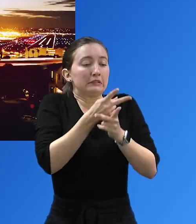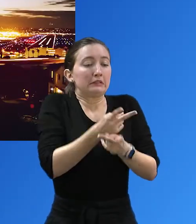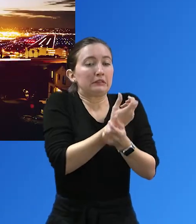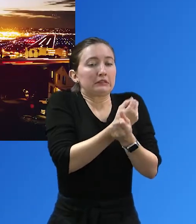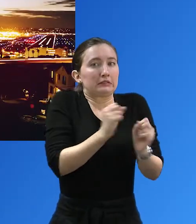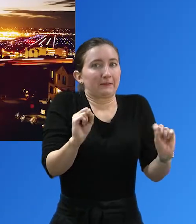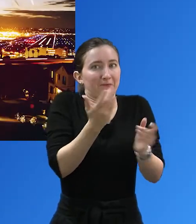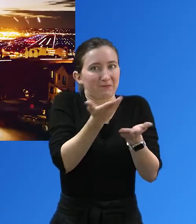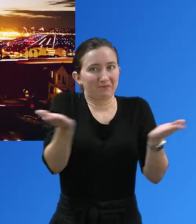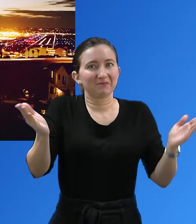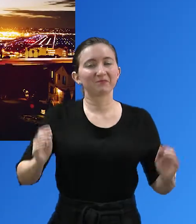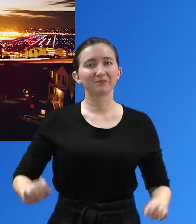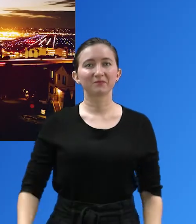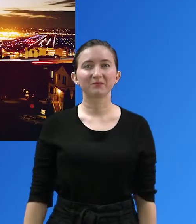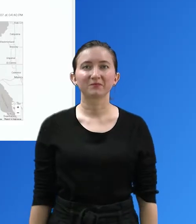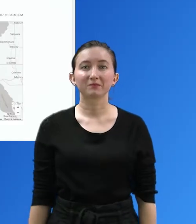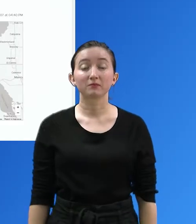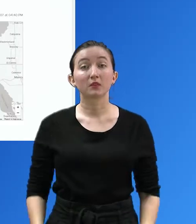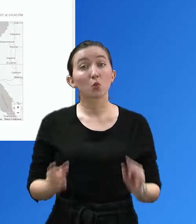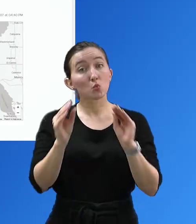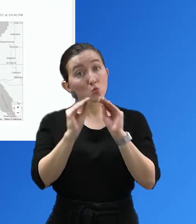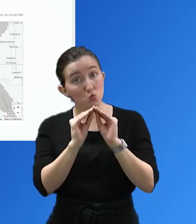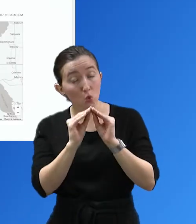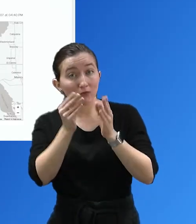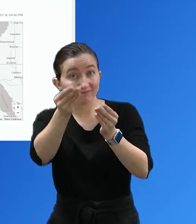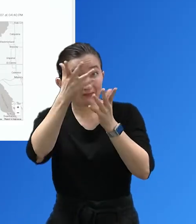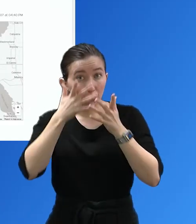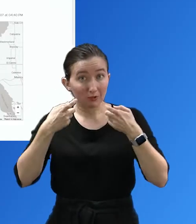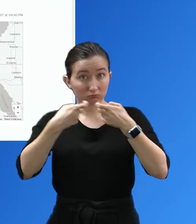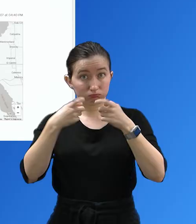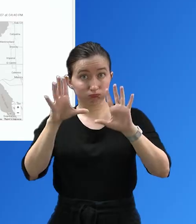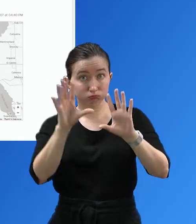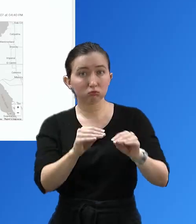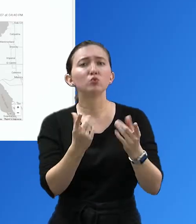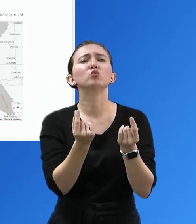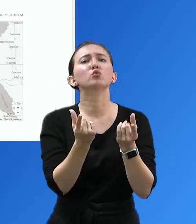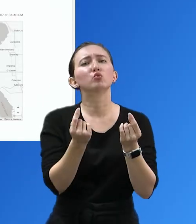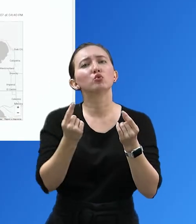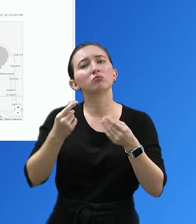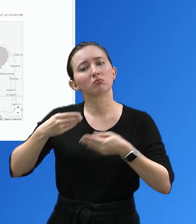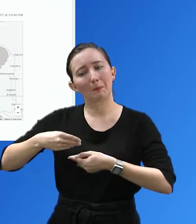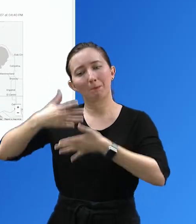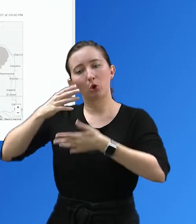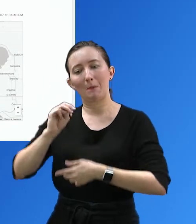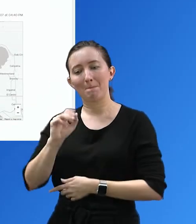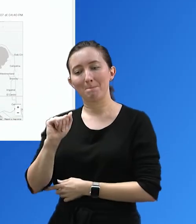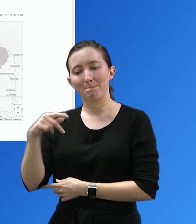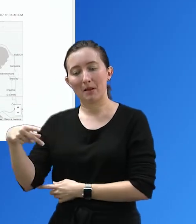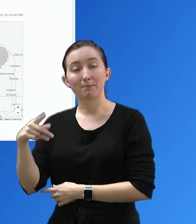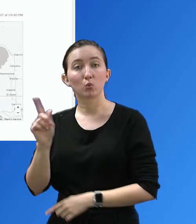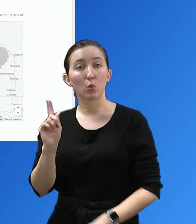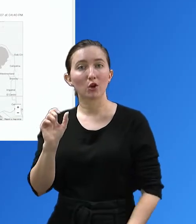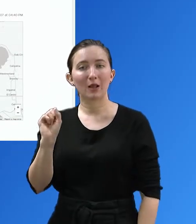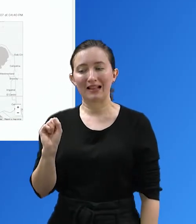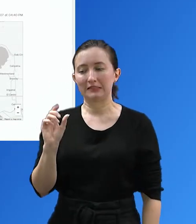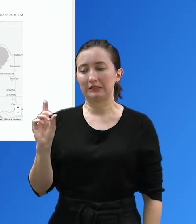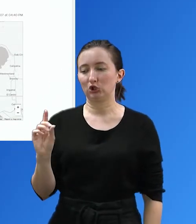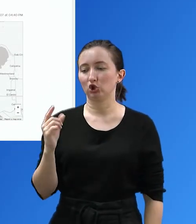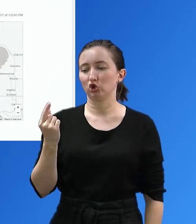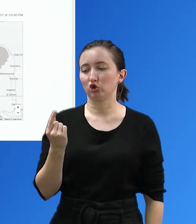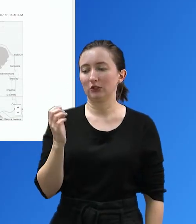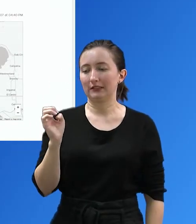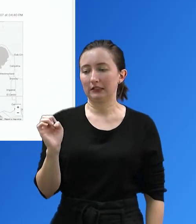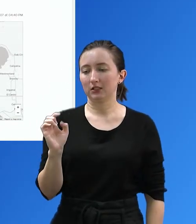themselves and customers safe. For more information on outages, visit SD Genie's outage map on sdge